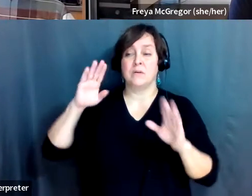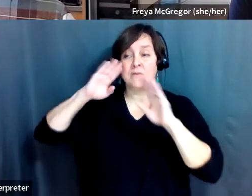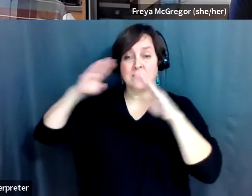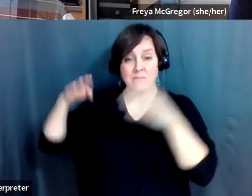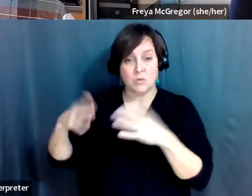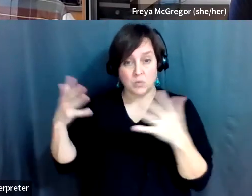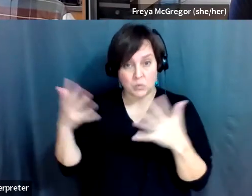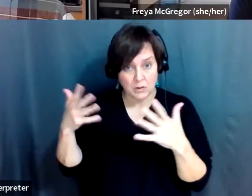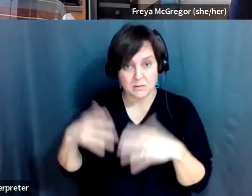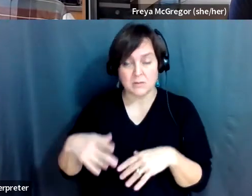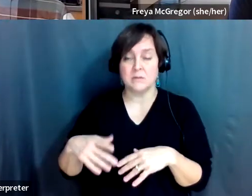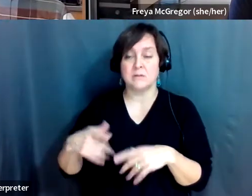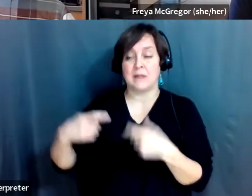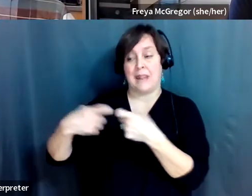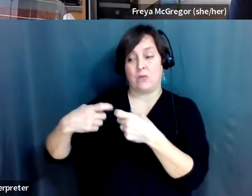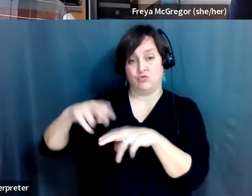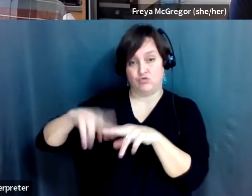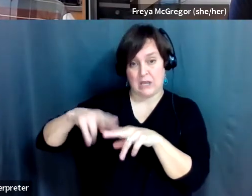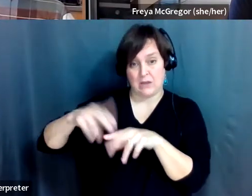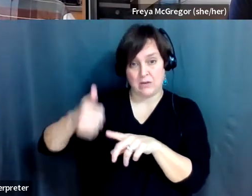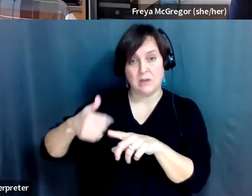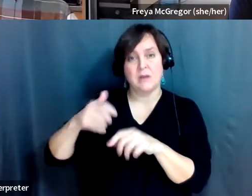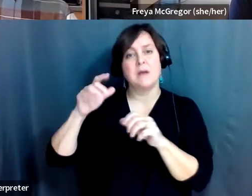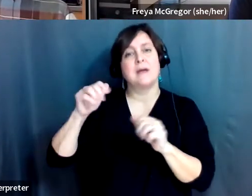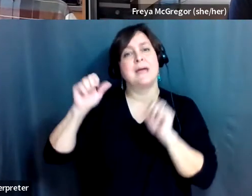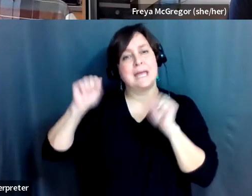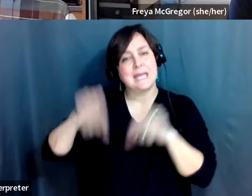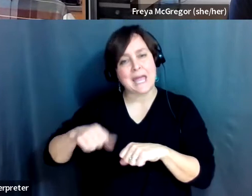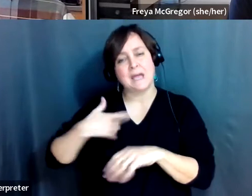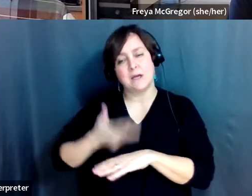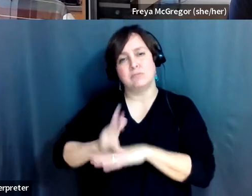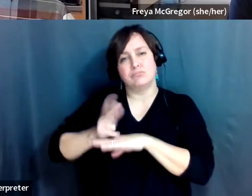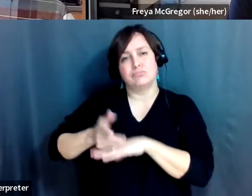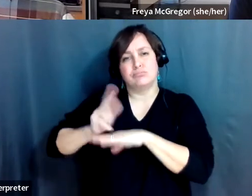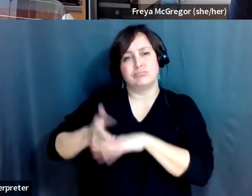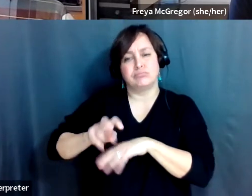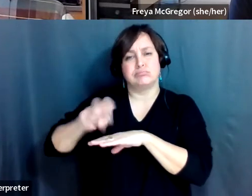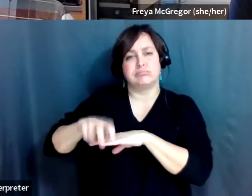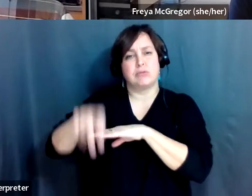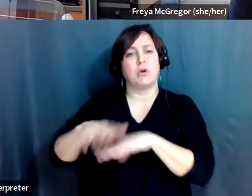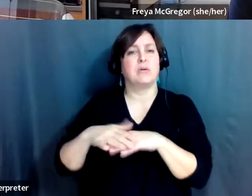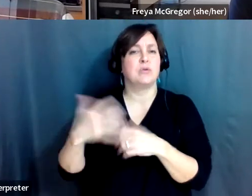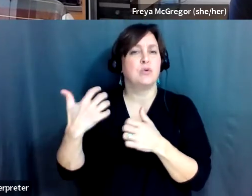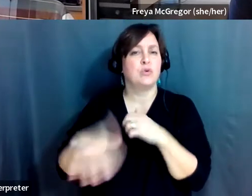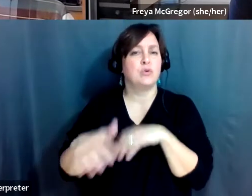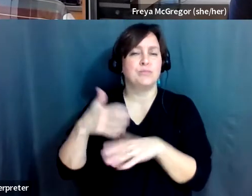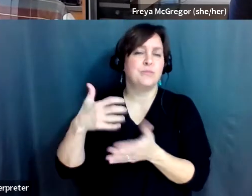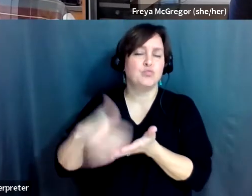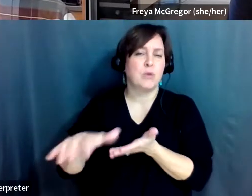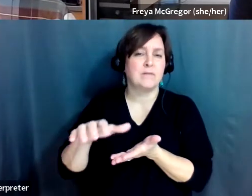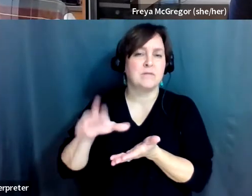capability to get me over rough terrain, because as we know, most birding places are not paved.